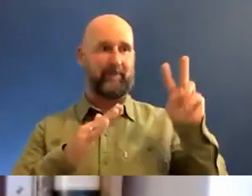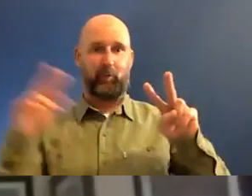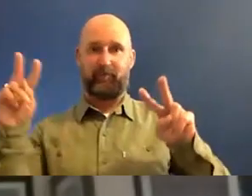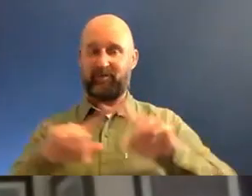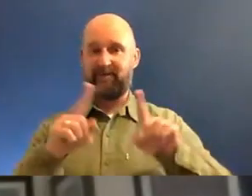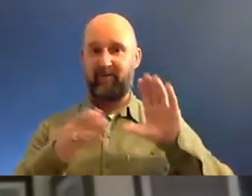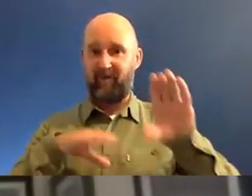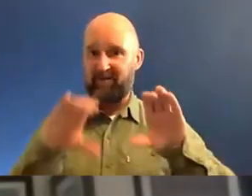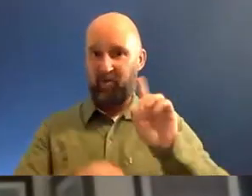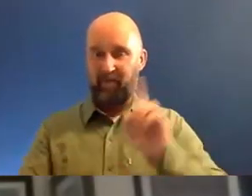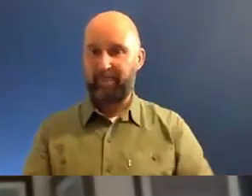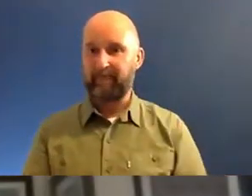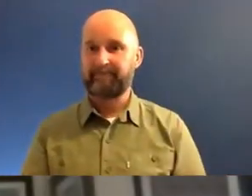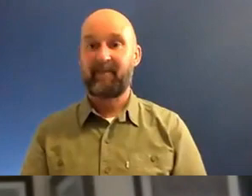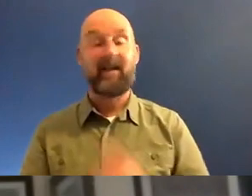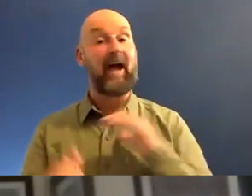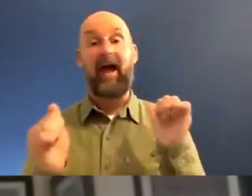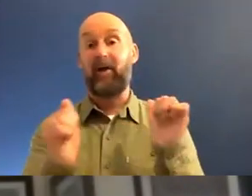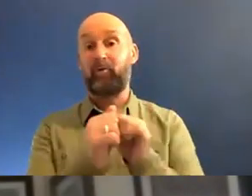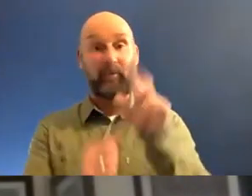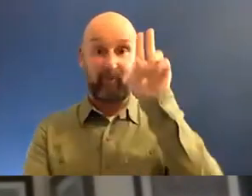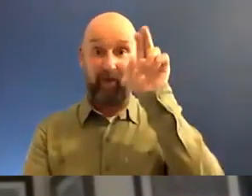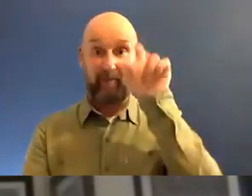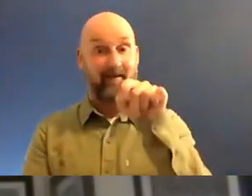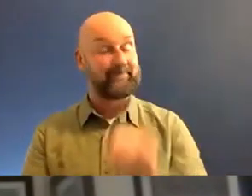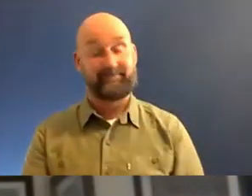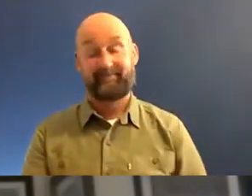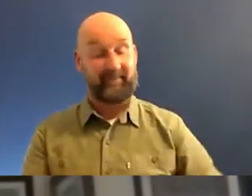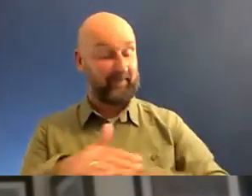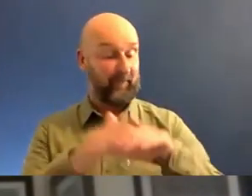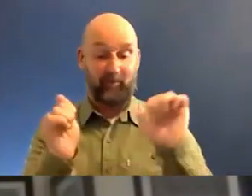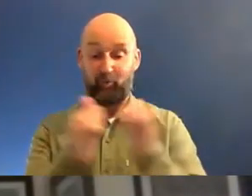I think I would agree a lot with Rabia, what Rabia said. It's,